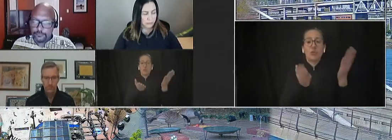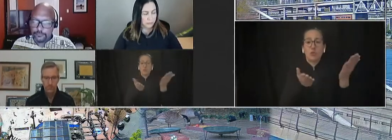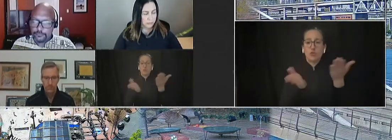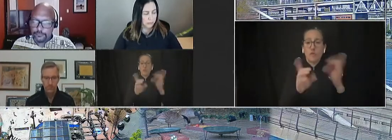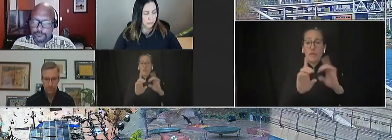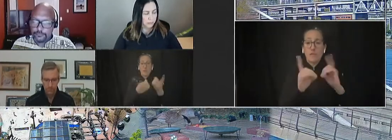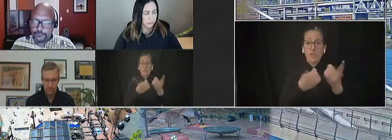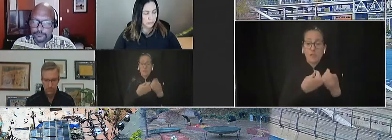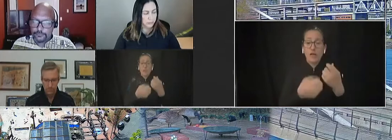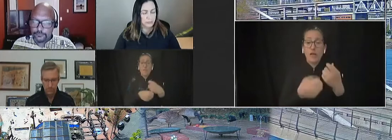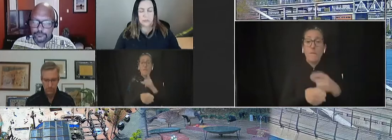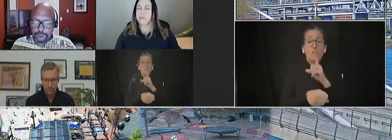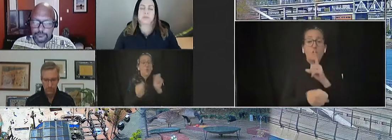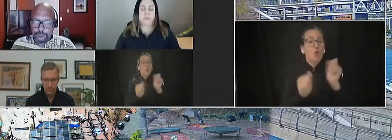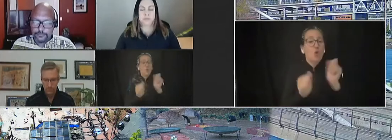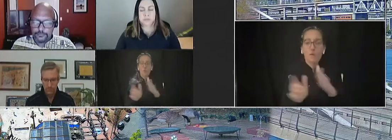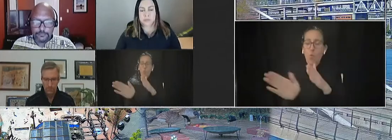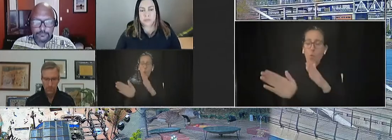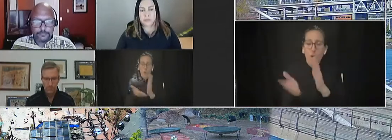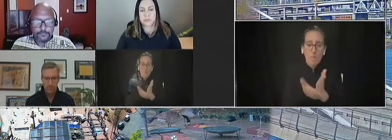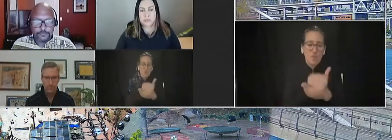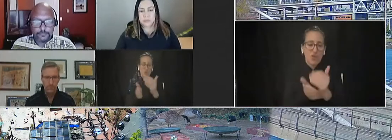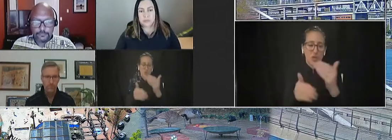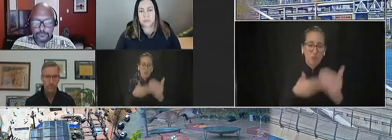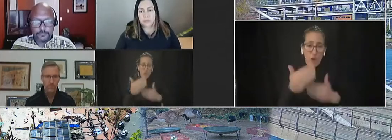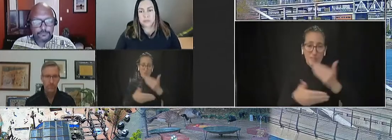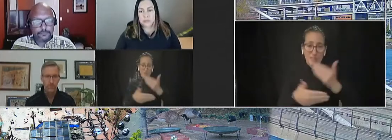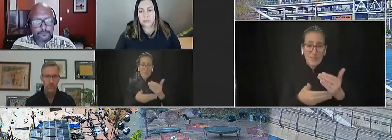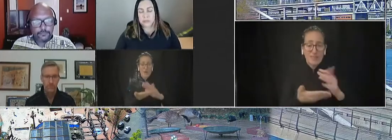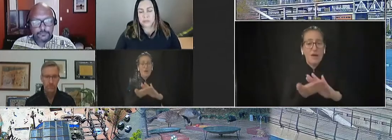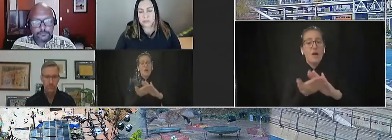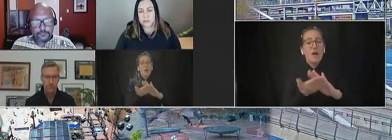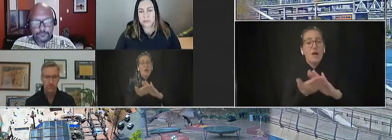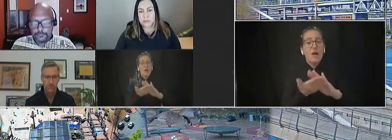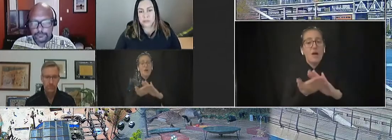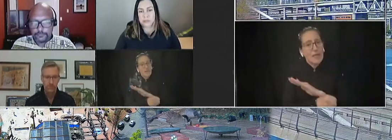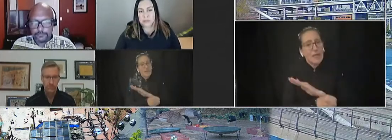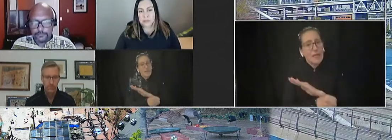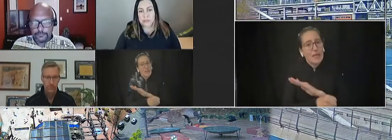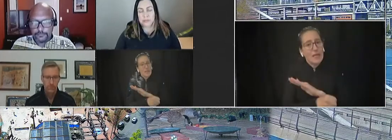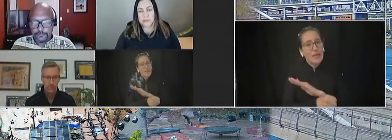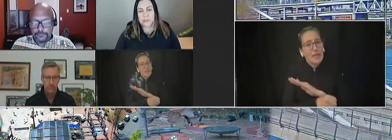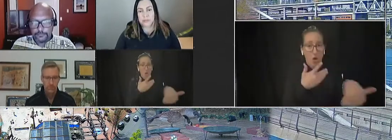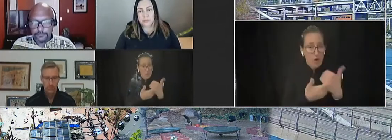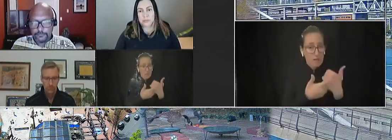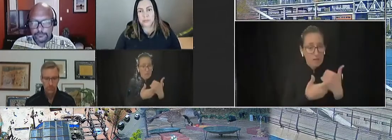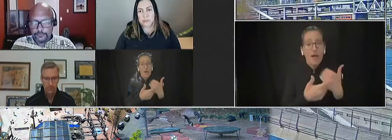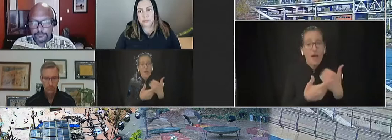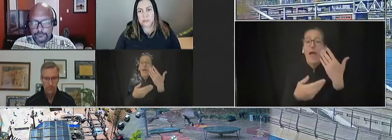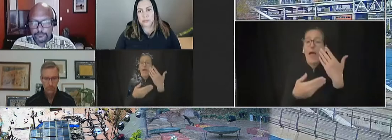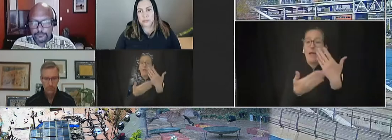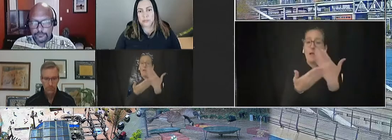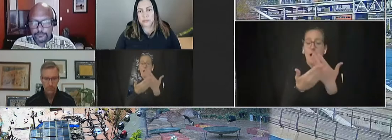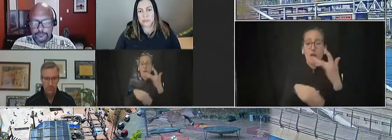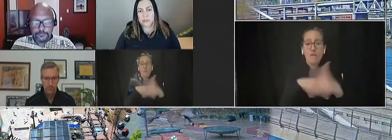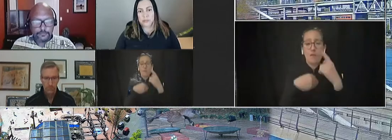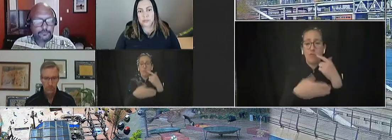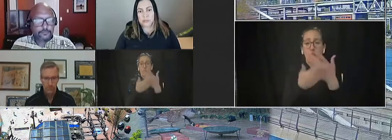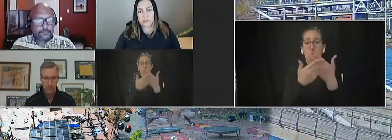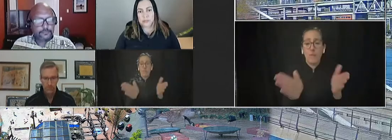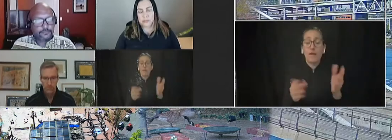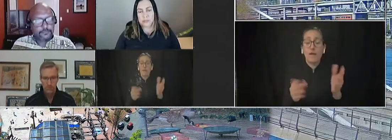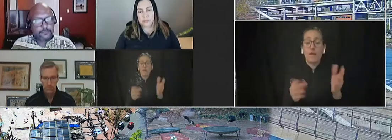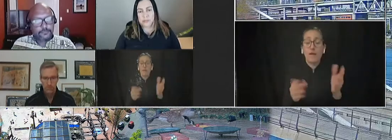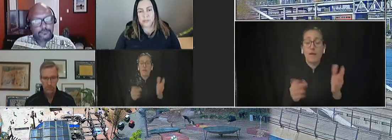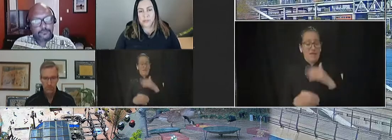and transparent. If you don't, there are more of us than there are of you, and you will continue to hear of us, hear from us.